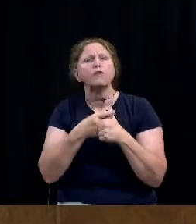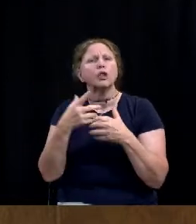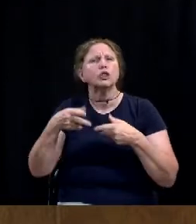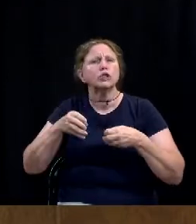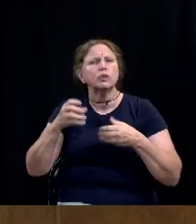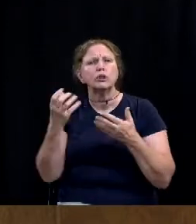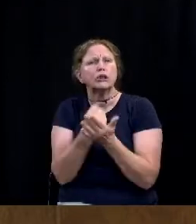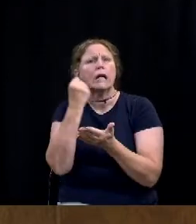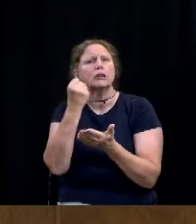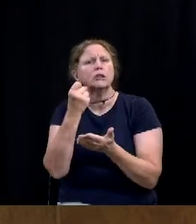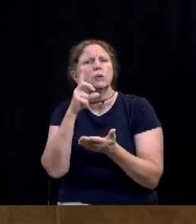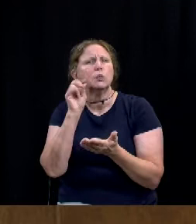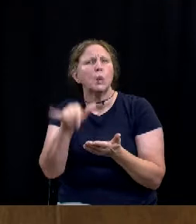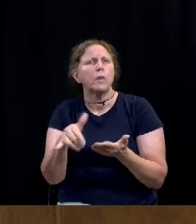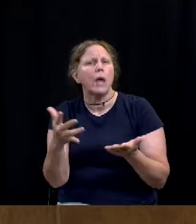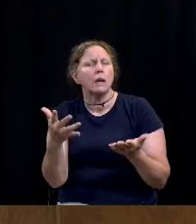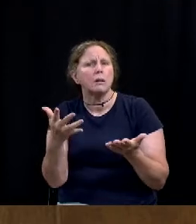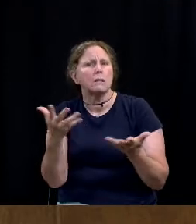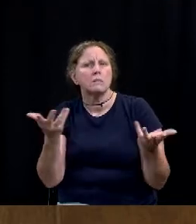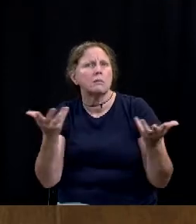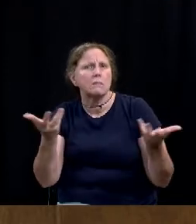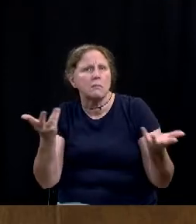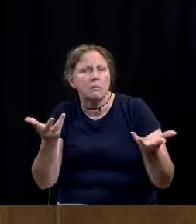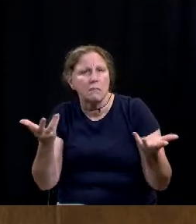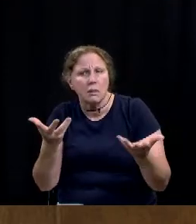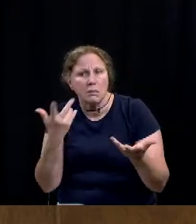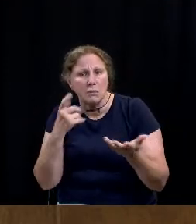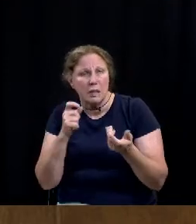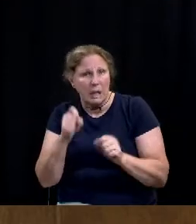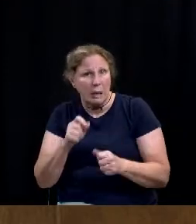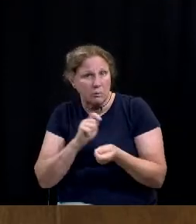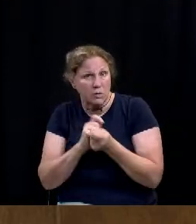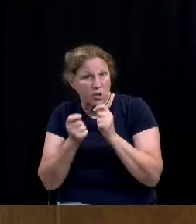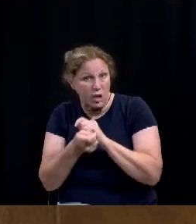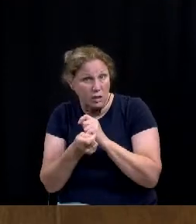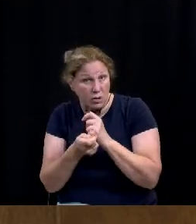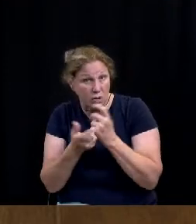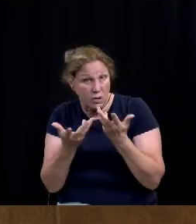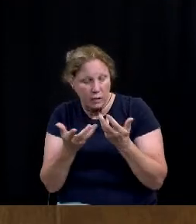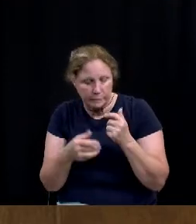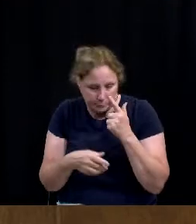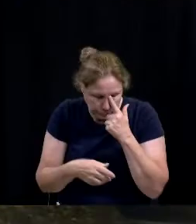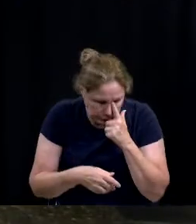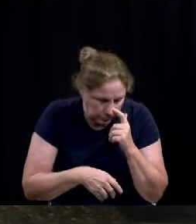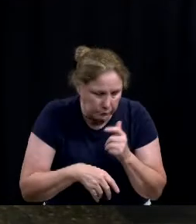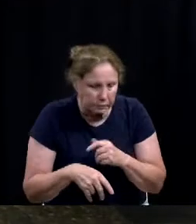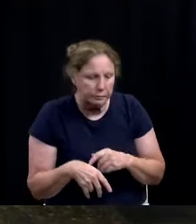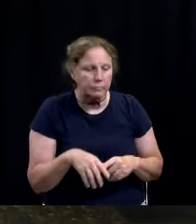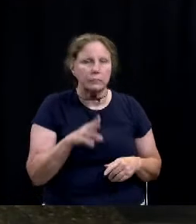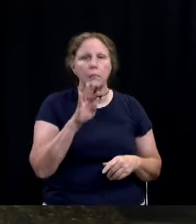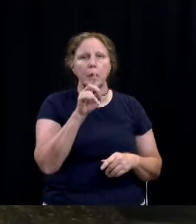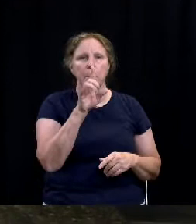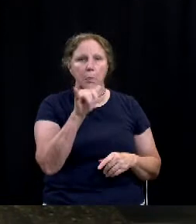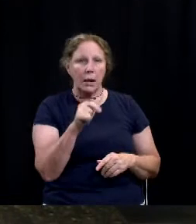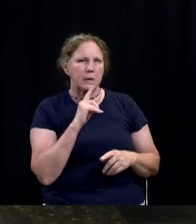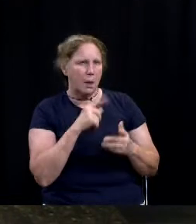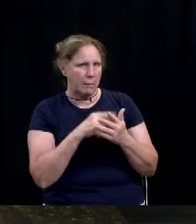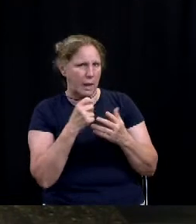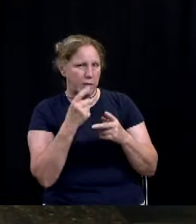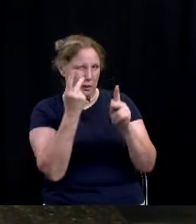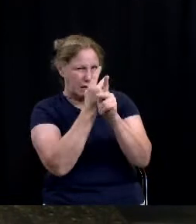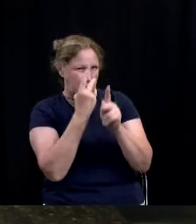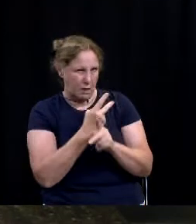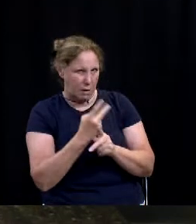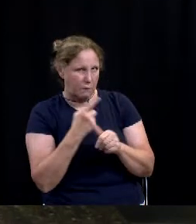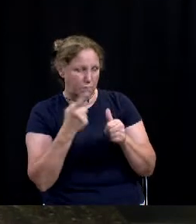look at that fee and possibly change it? So let me speak to the calculator first, and then I think